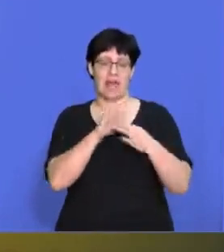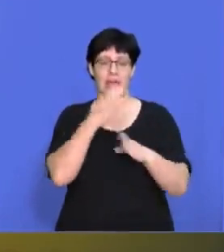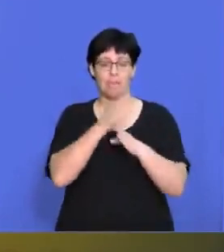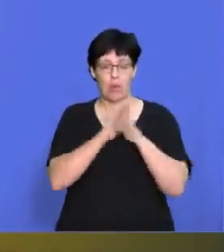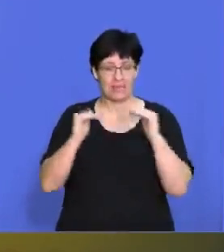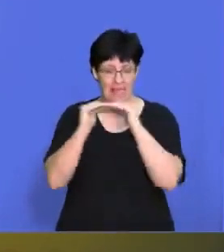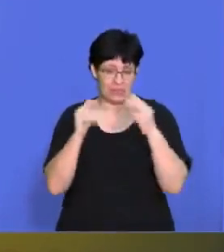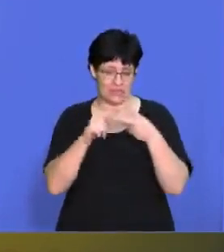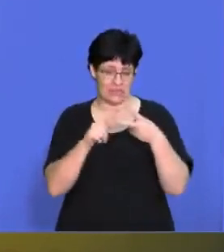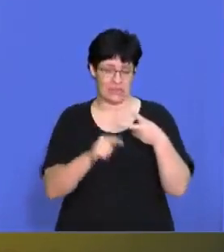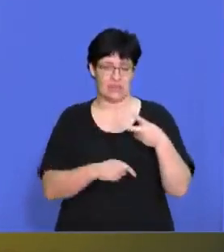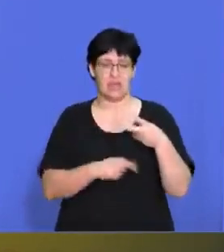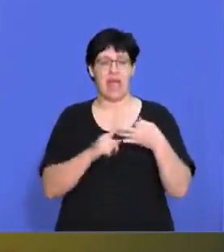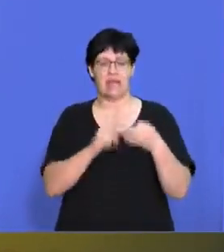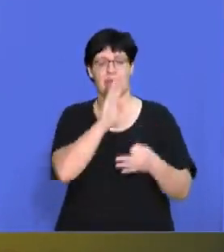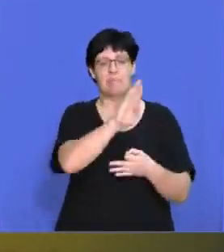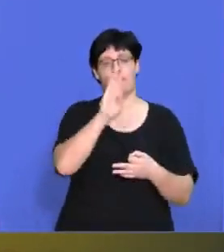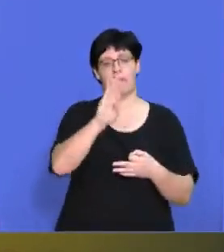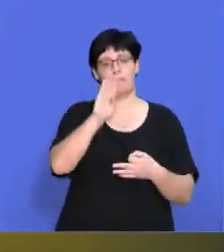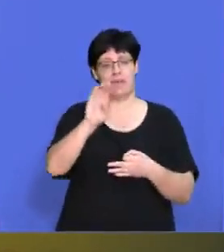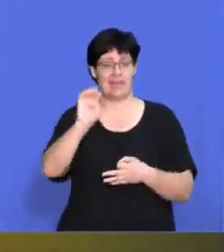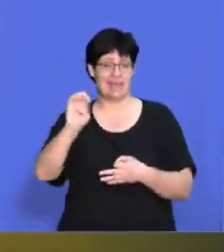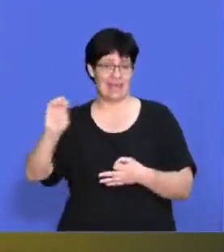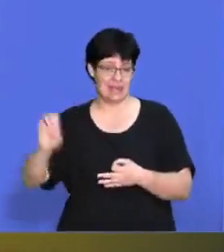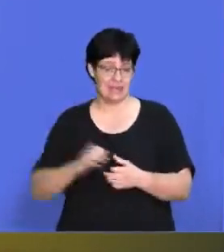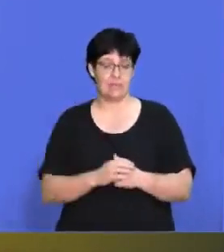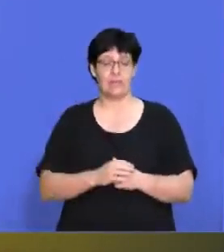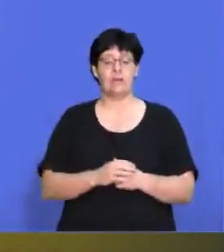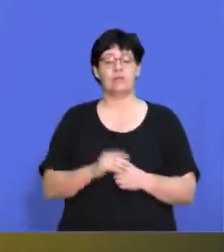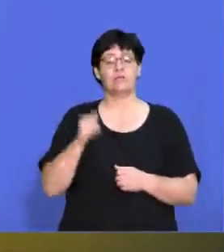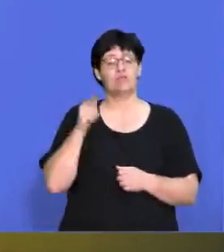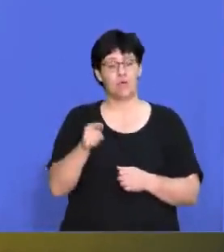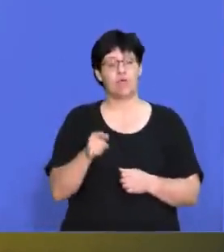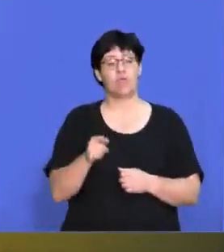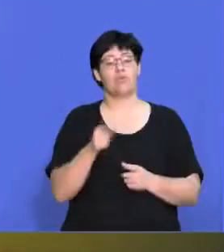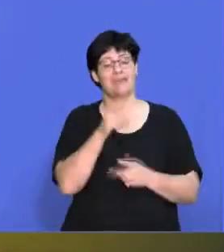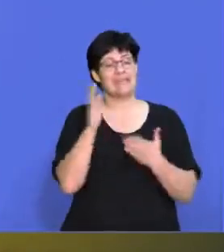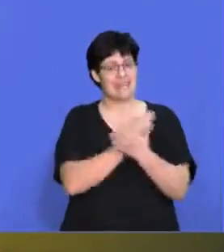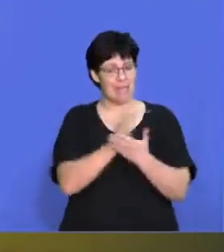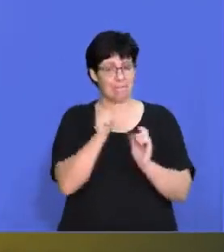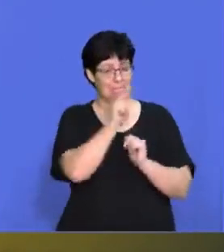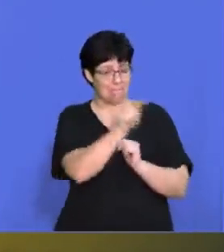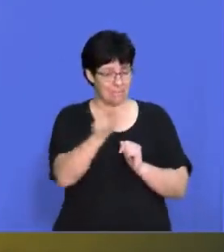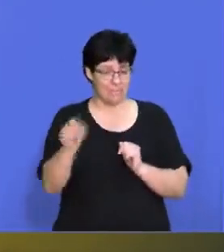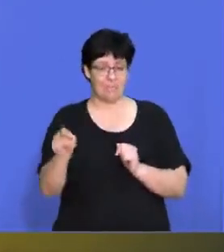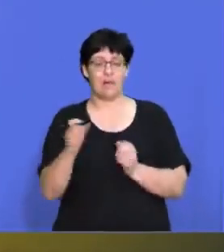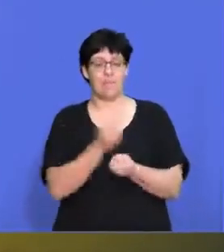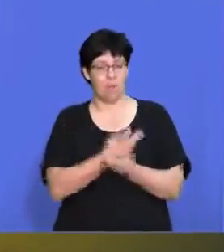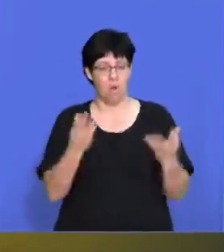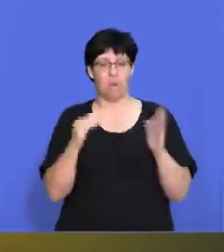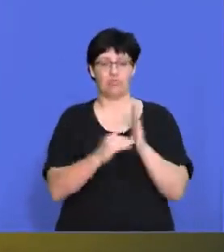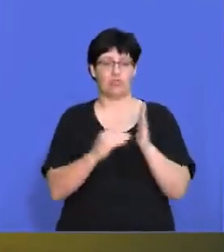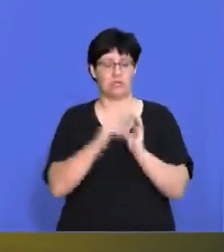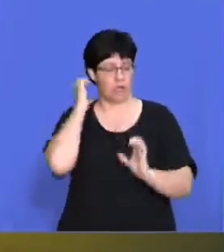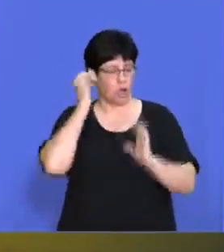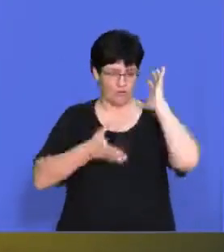Broadbased Black Economic Empowerment Act, are certain sections there that